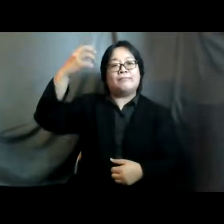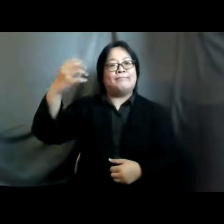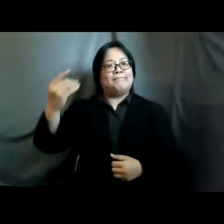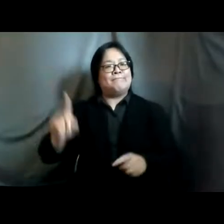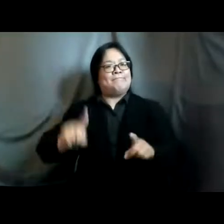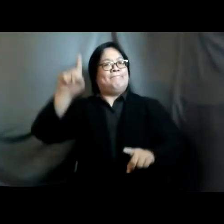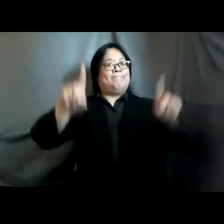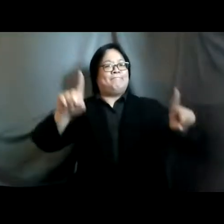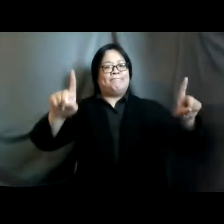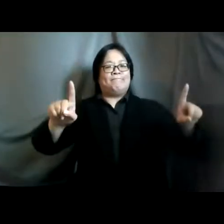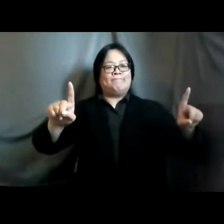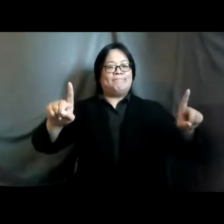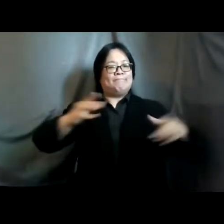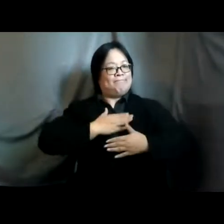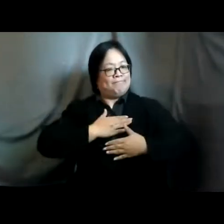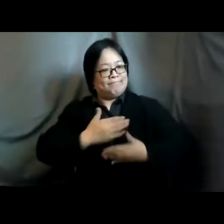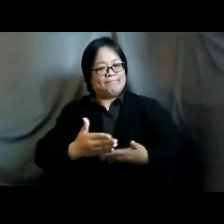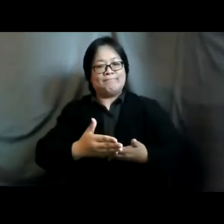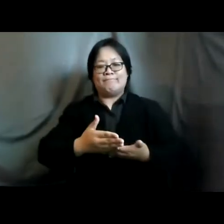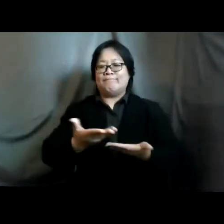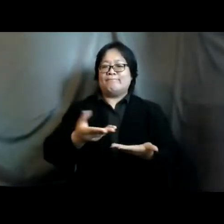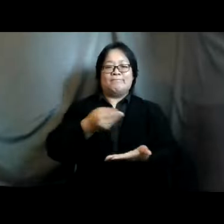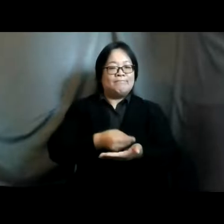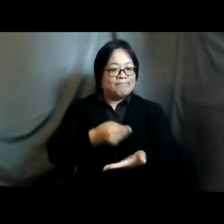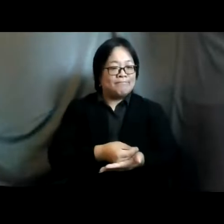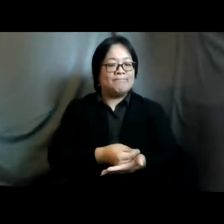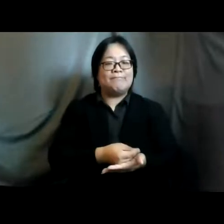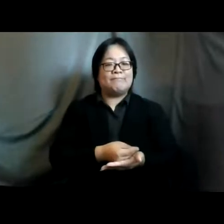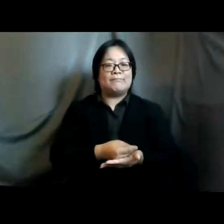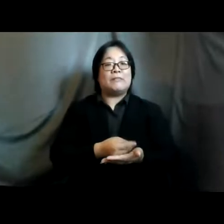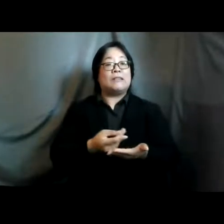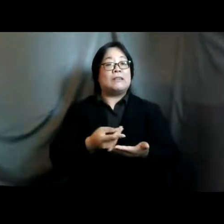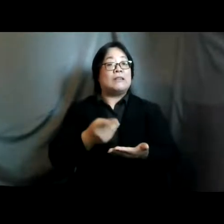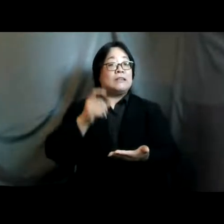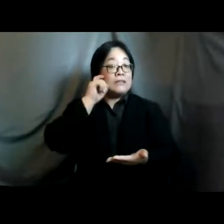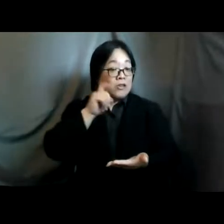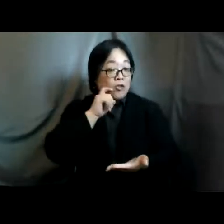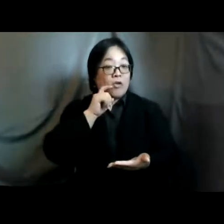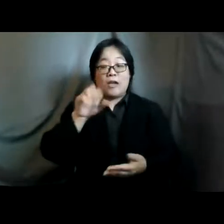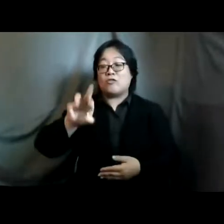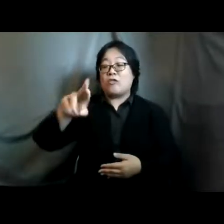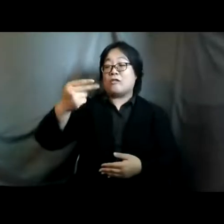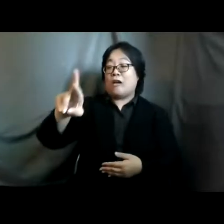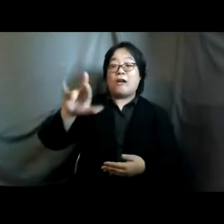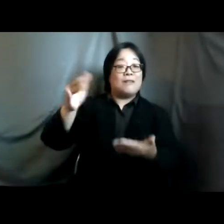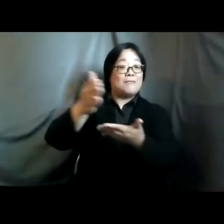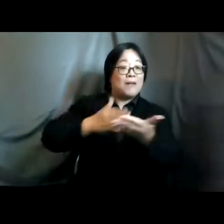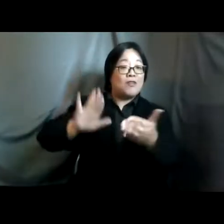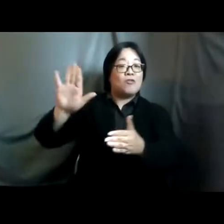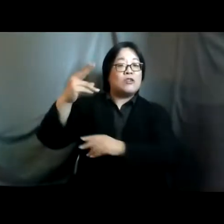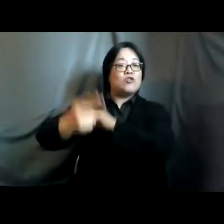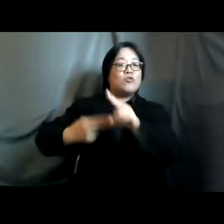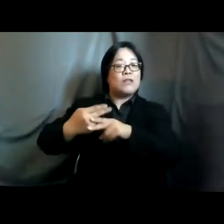make financial commitments make sure that sexual and reproductive health services are part of their universal health